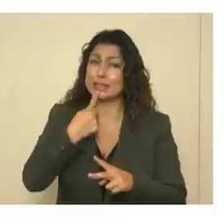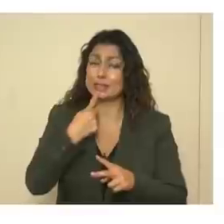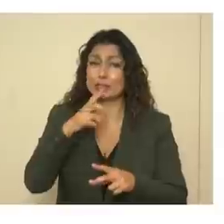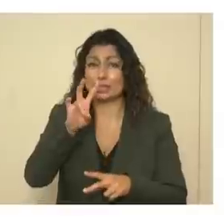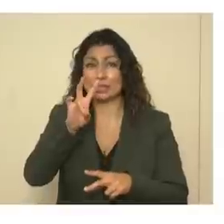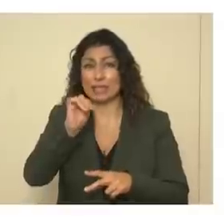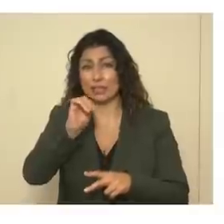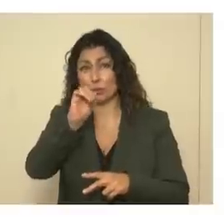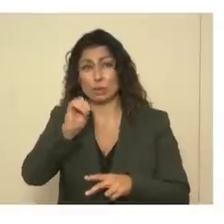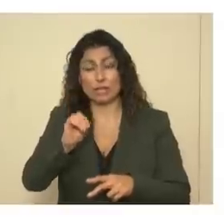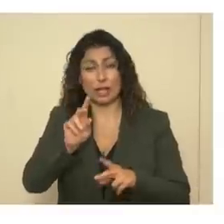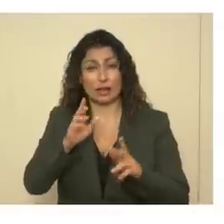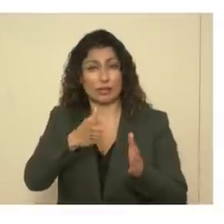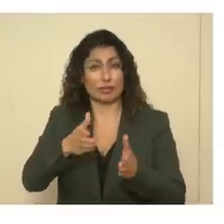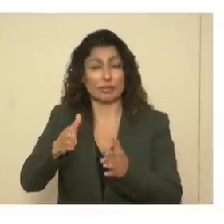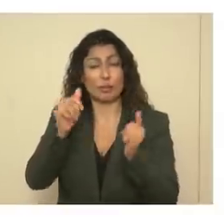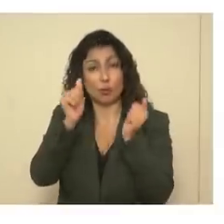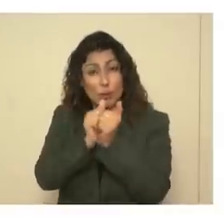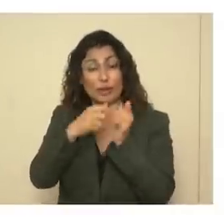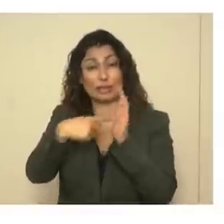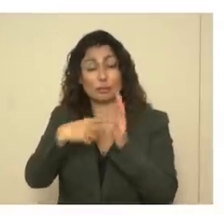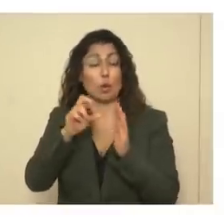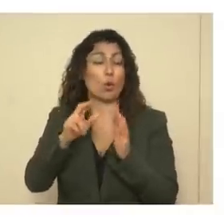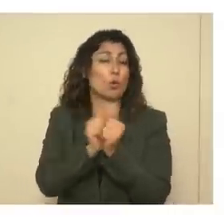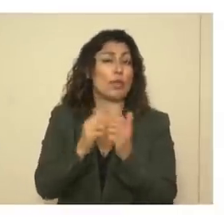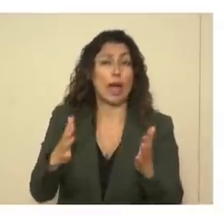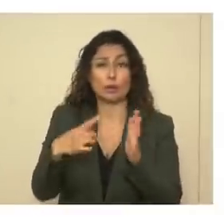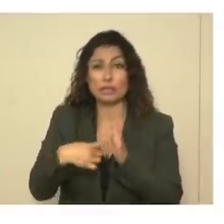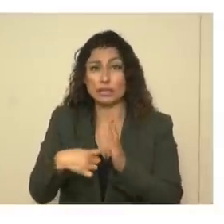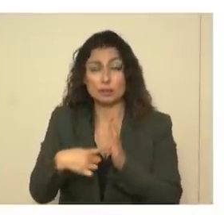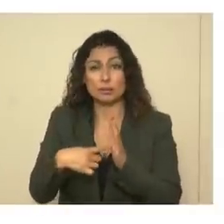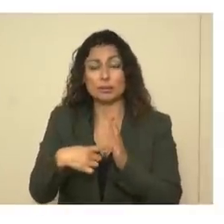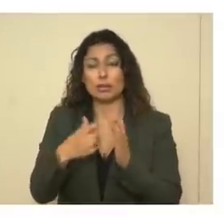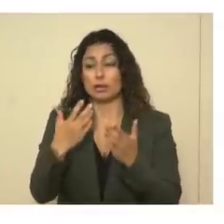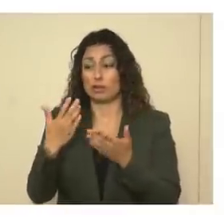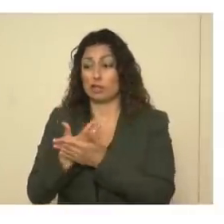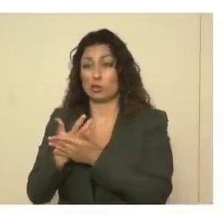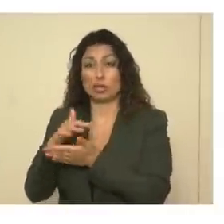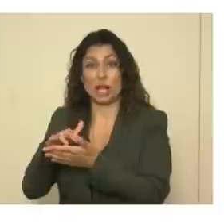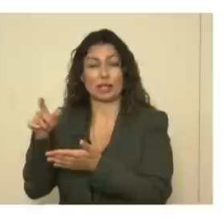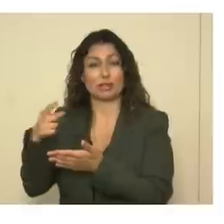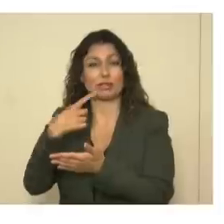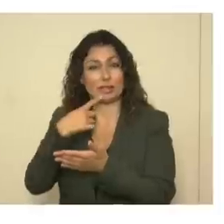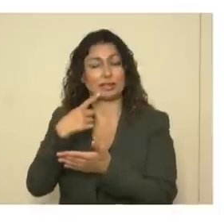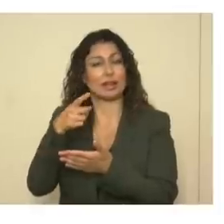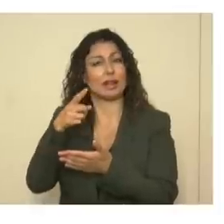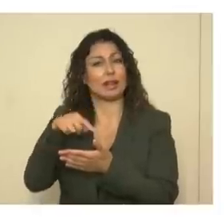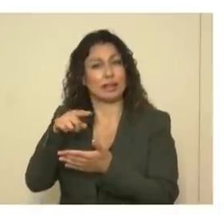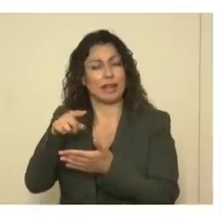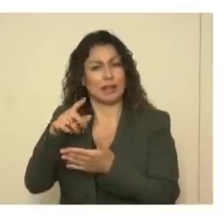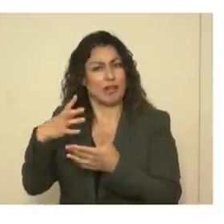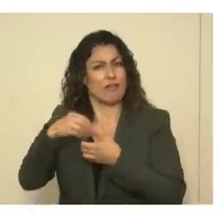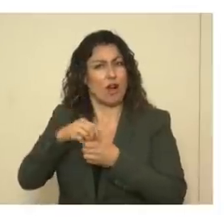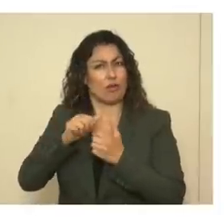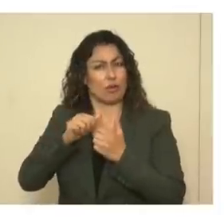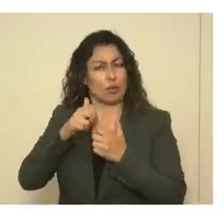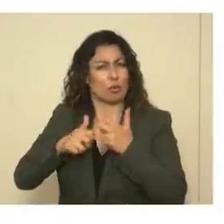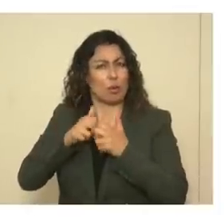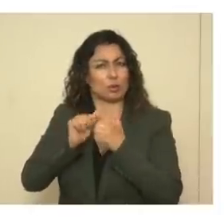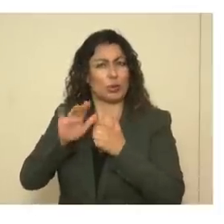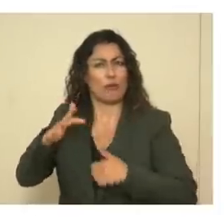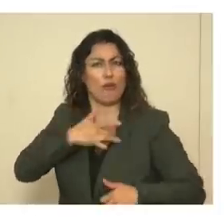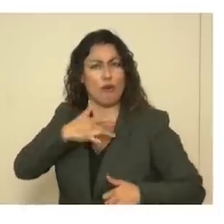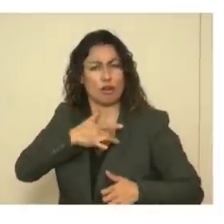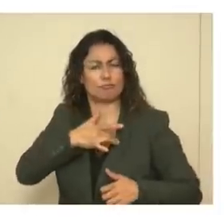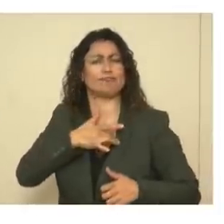70% of people with symptoms or without in a new study have some involvement of their heart. Well, that's kind of scary,